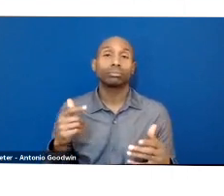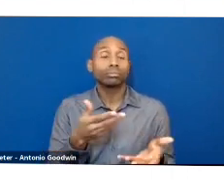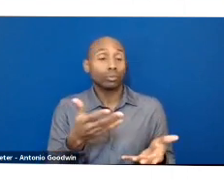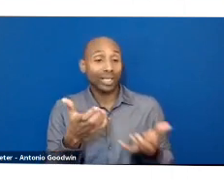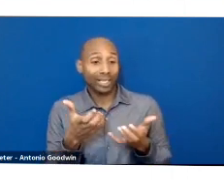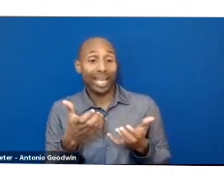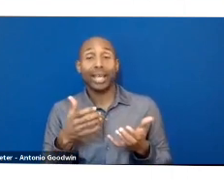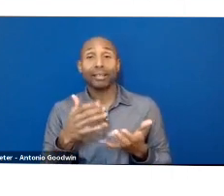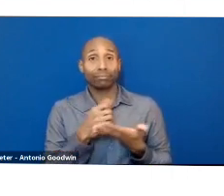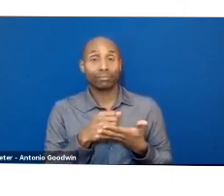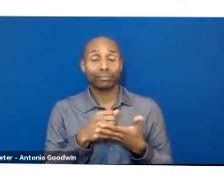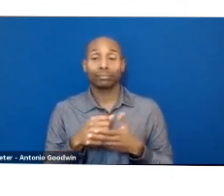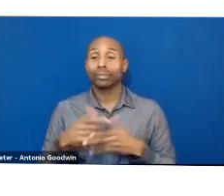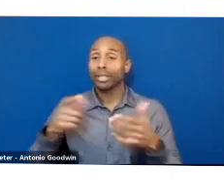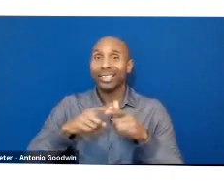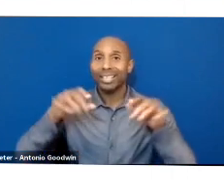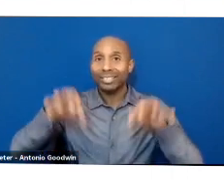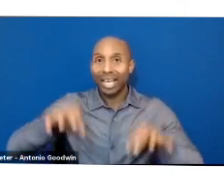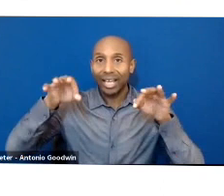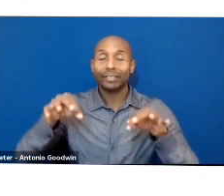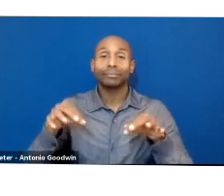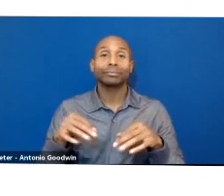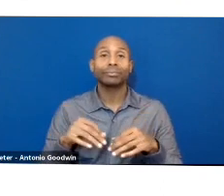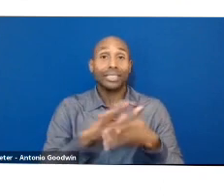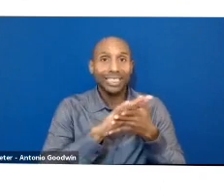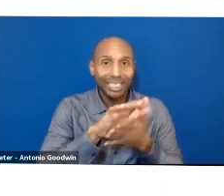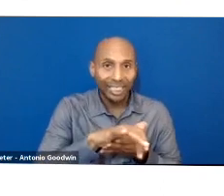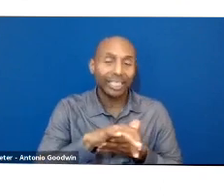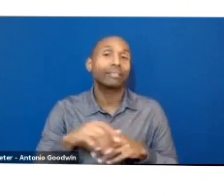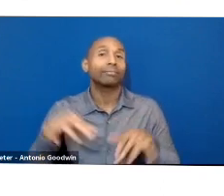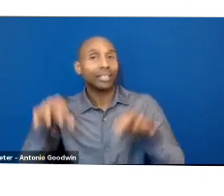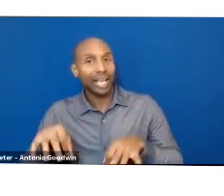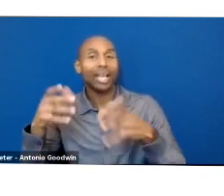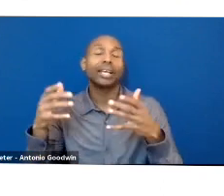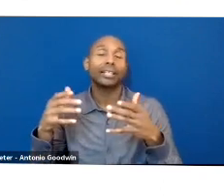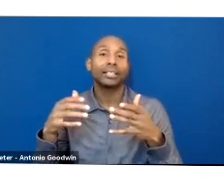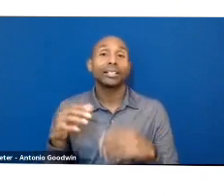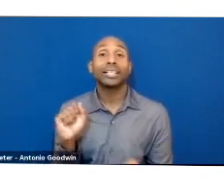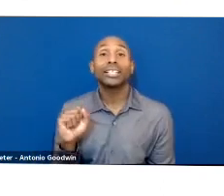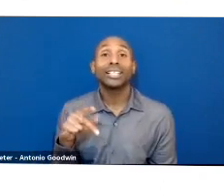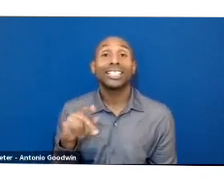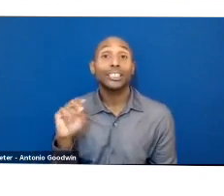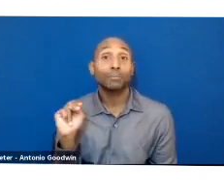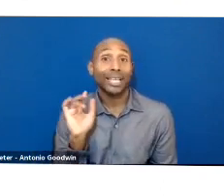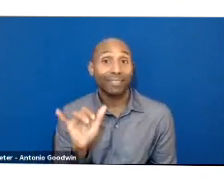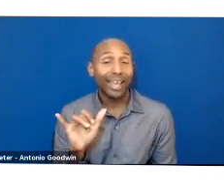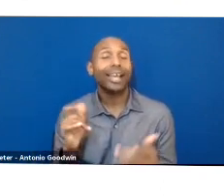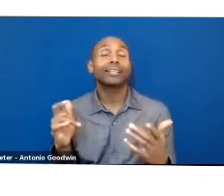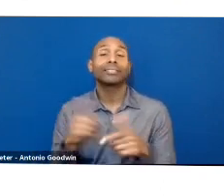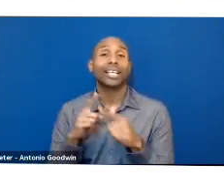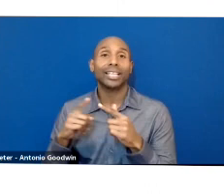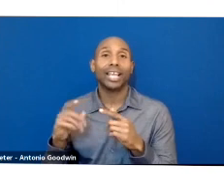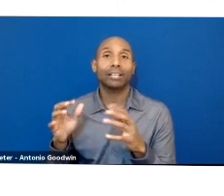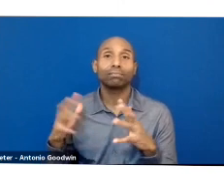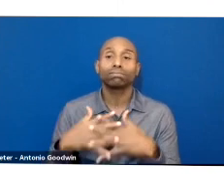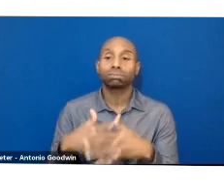they're dyed, and they're woven or knit into fabric, which designers and makers cut, sew, so designed to create textile